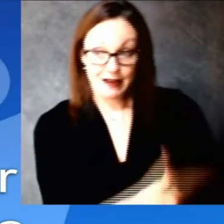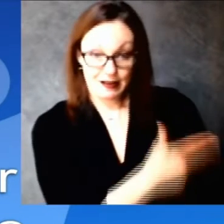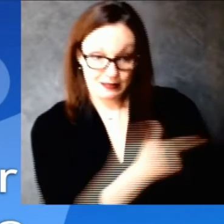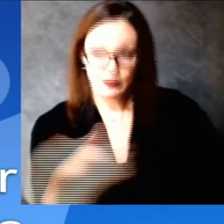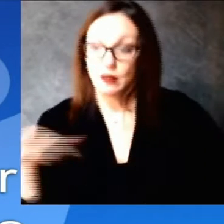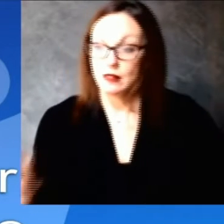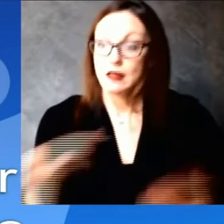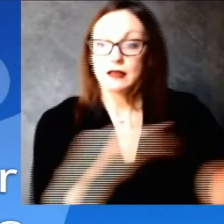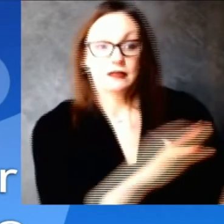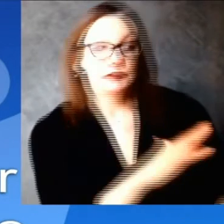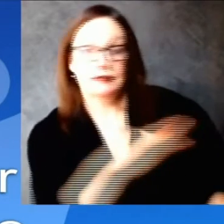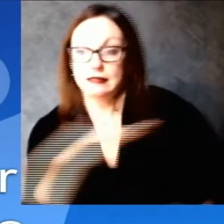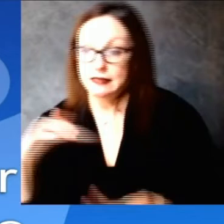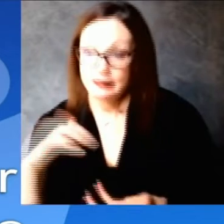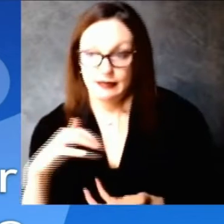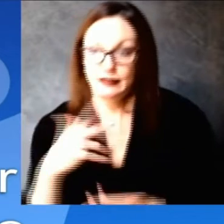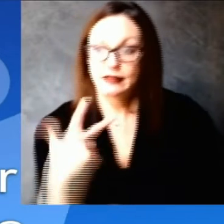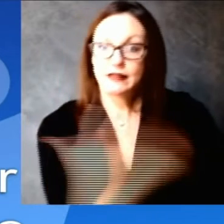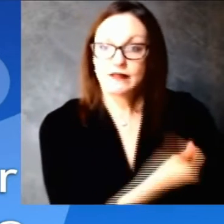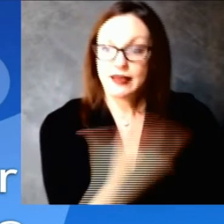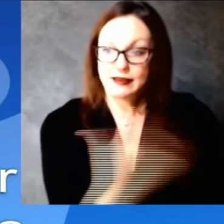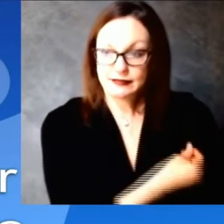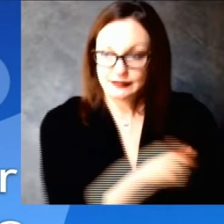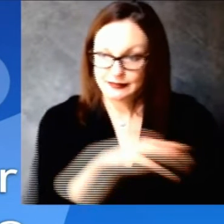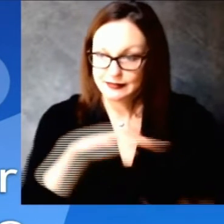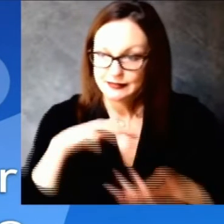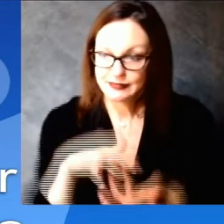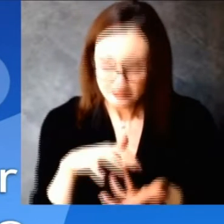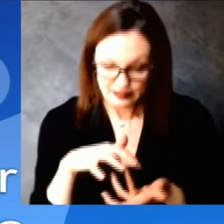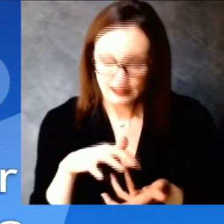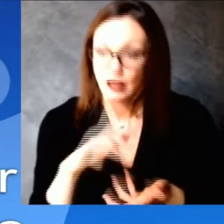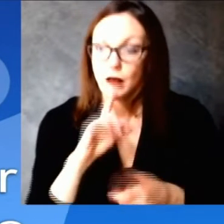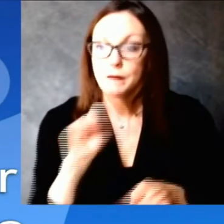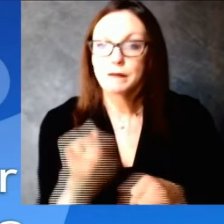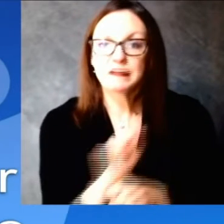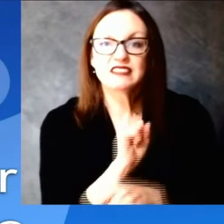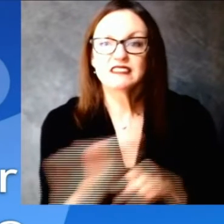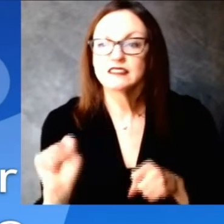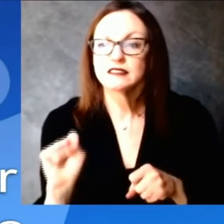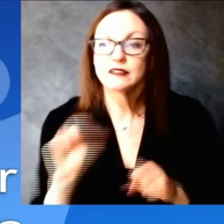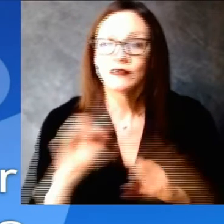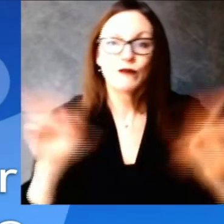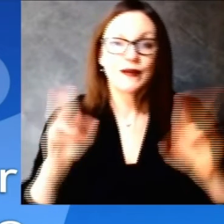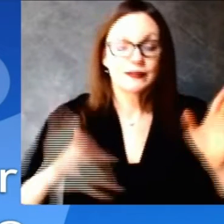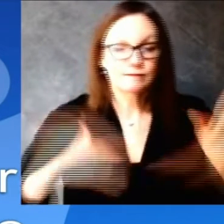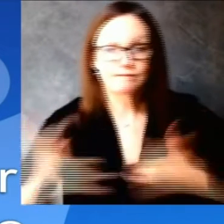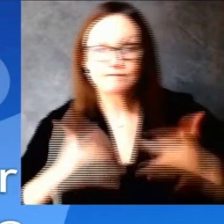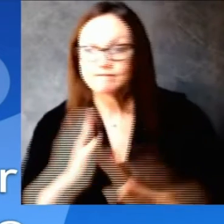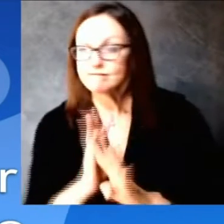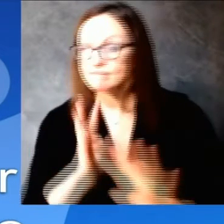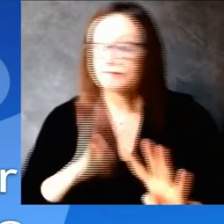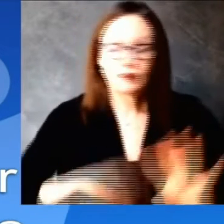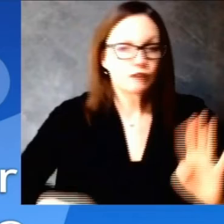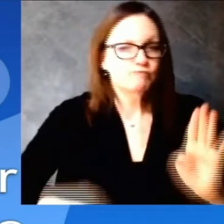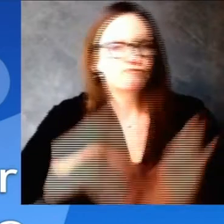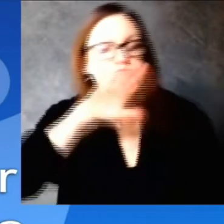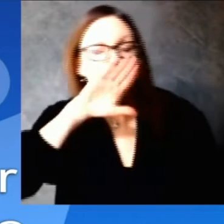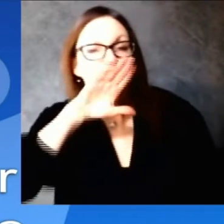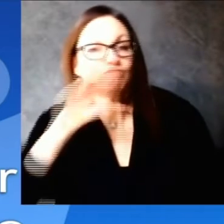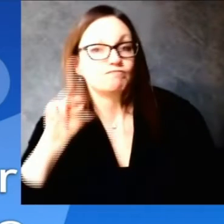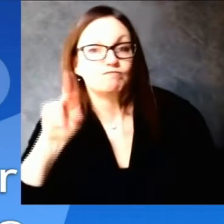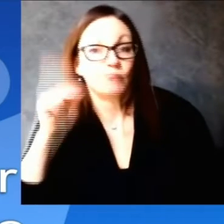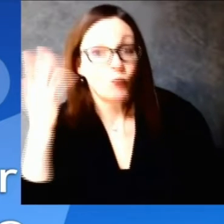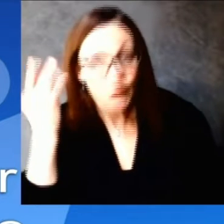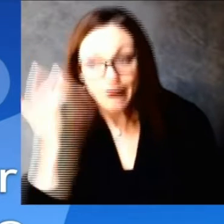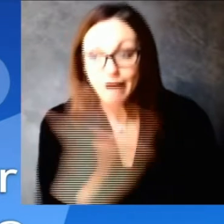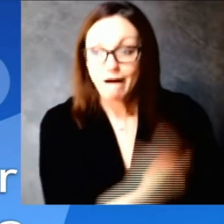for um groups that were not yet cleared can you speak at all to this specific situation they said they've had to cancel a bunch of